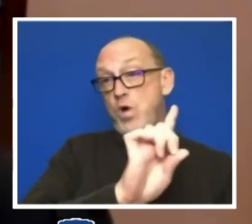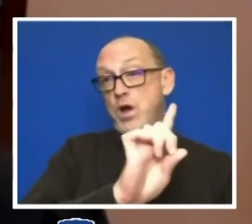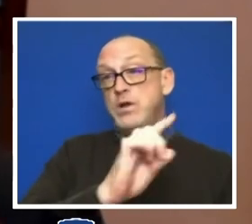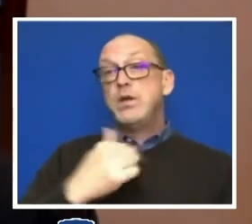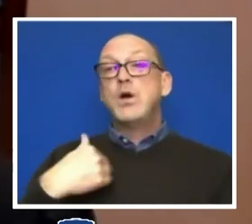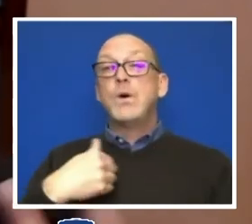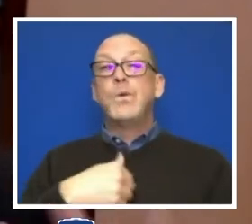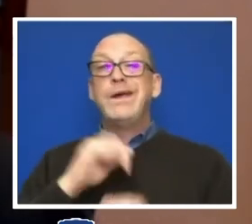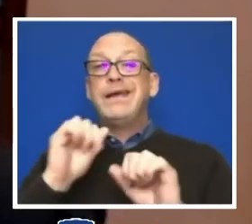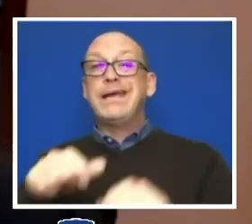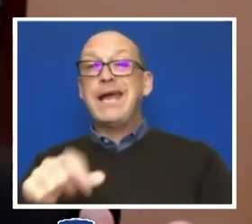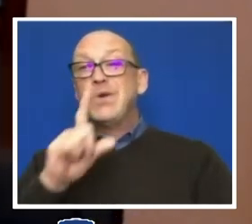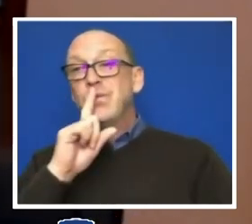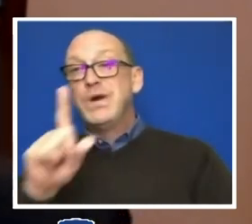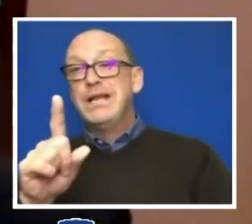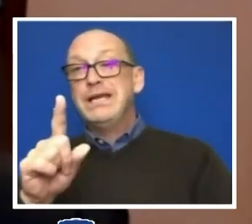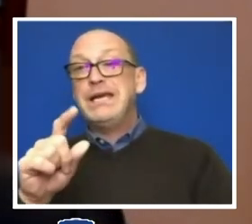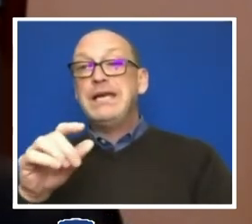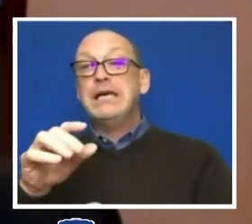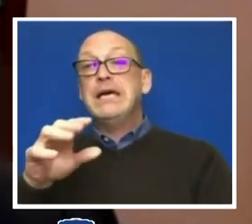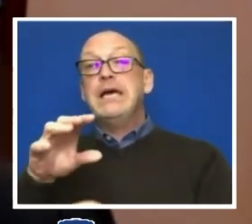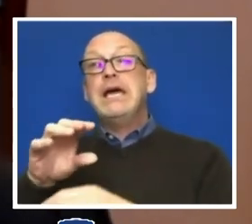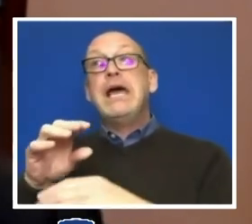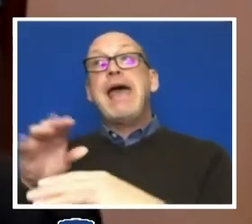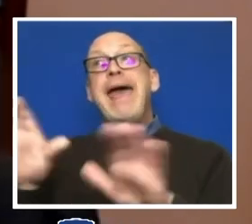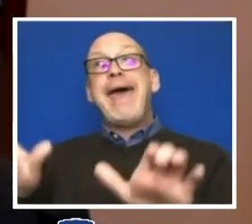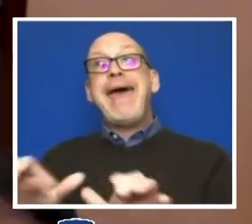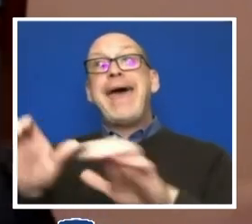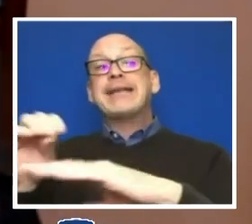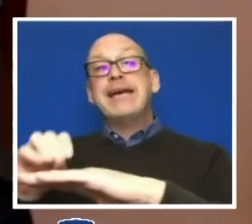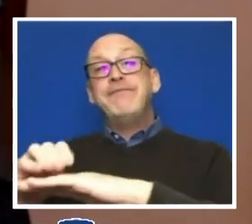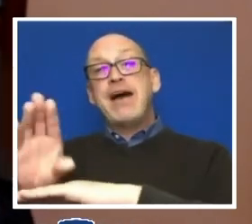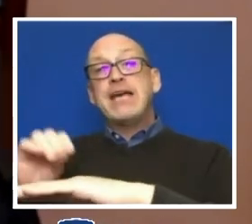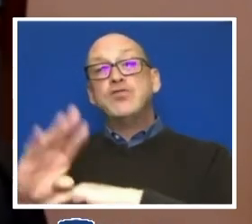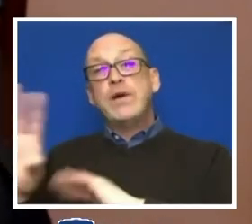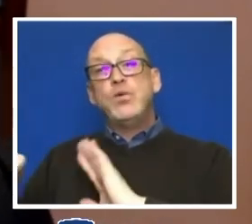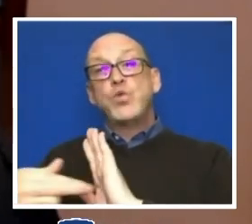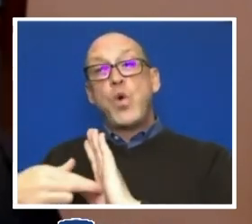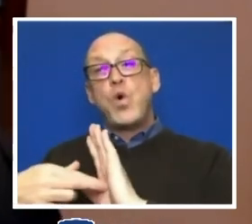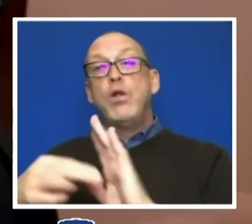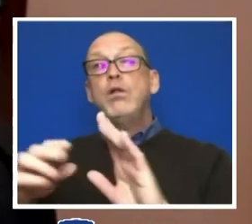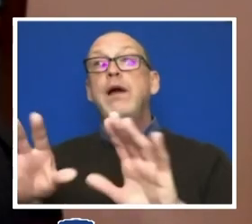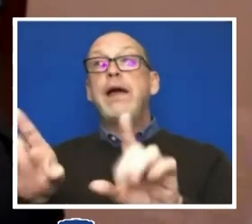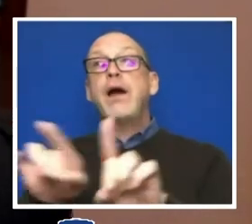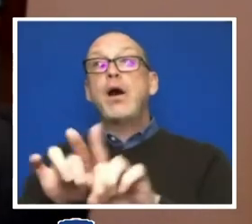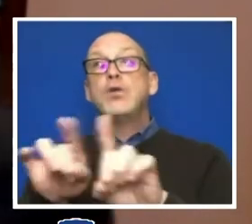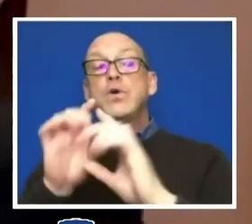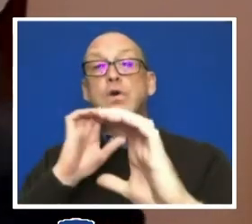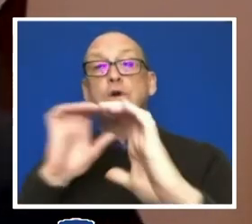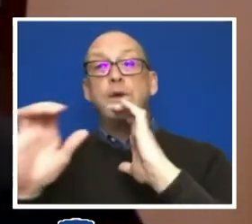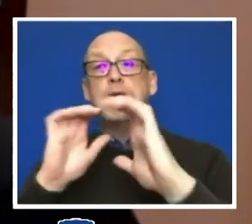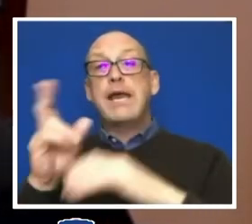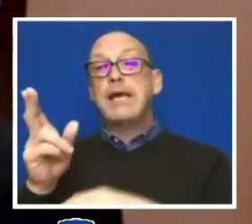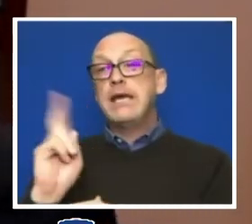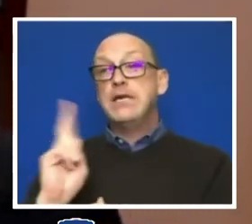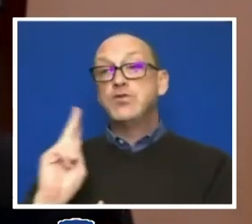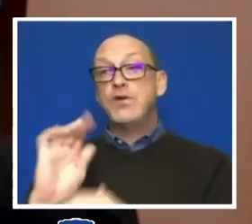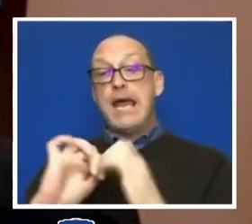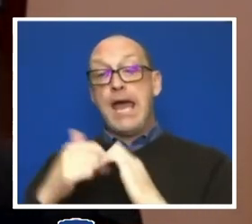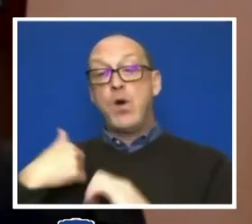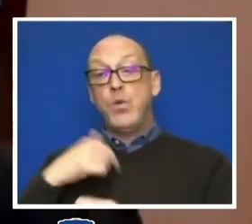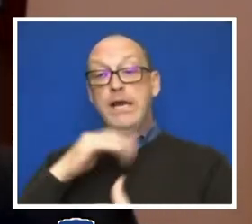be in somewhat of an advisory role and in communicating the history of how we got here